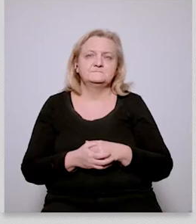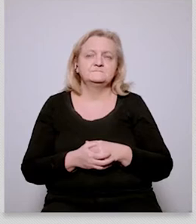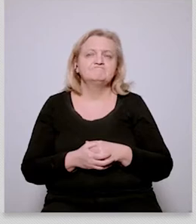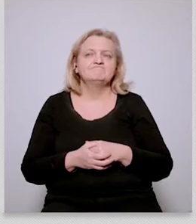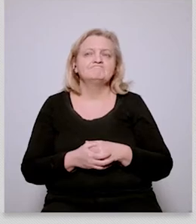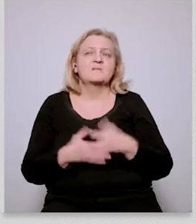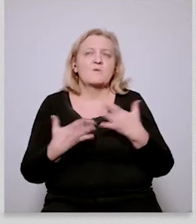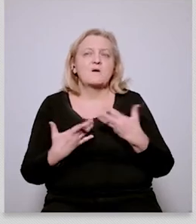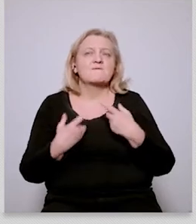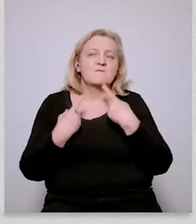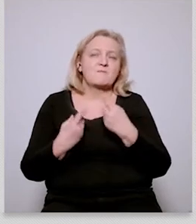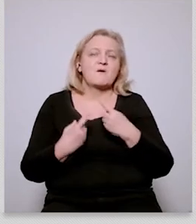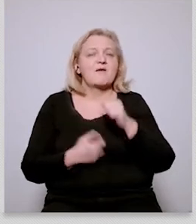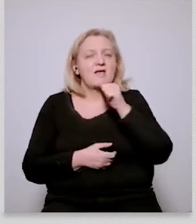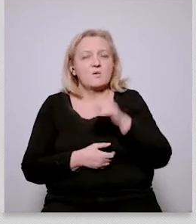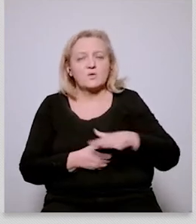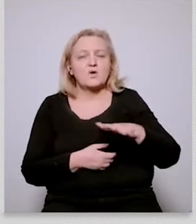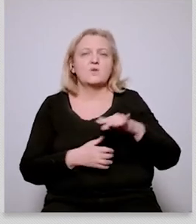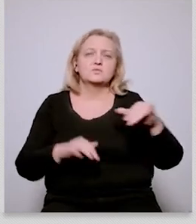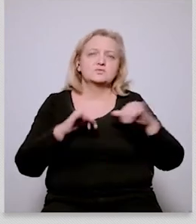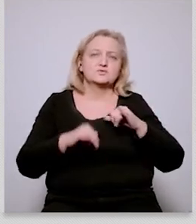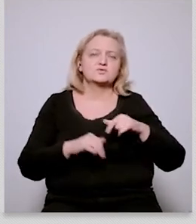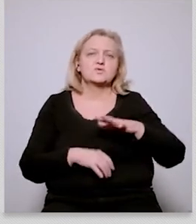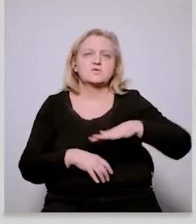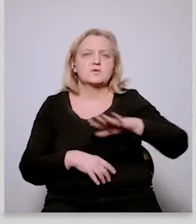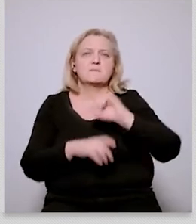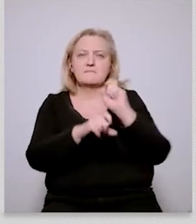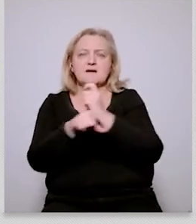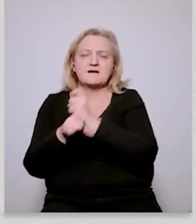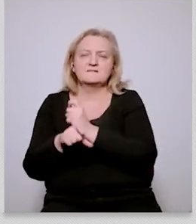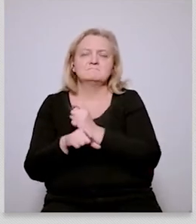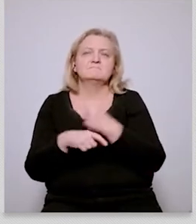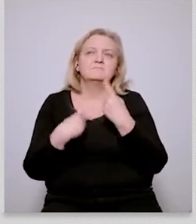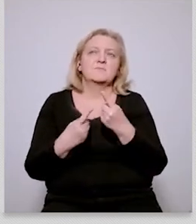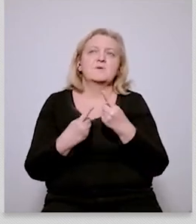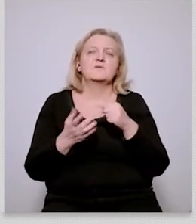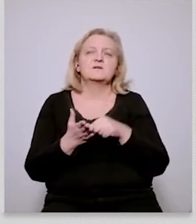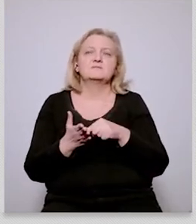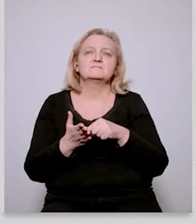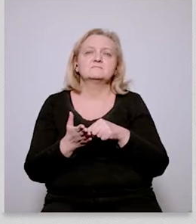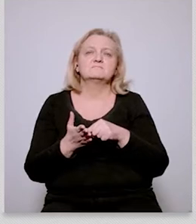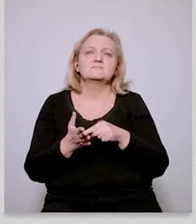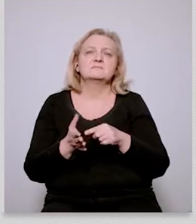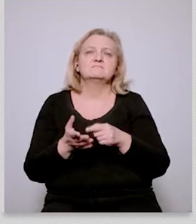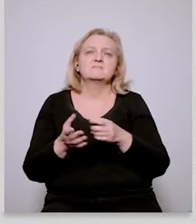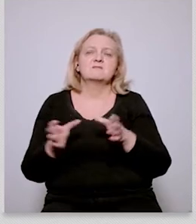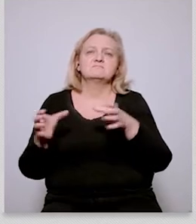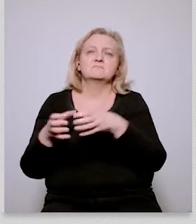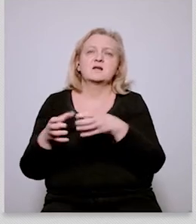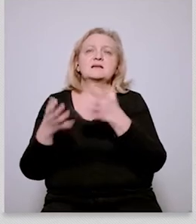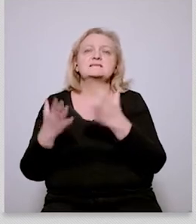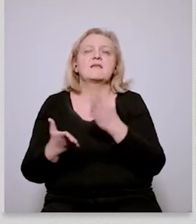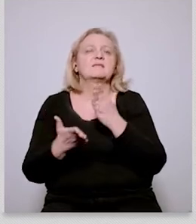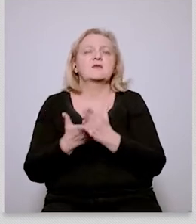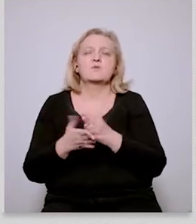to being able to apply restrictions to apply uh restrictive restrictive measures so the the